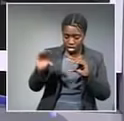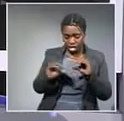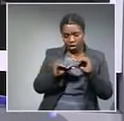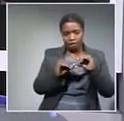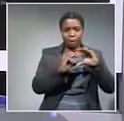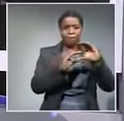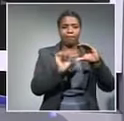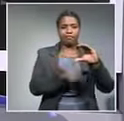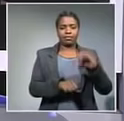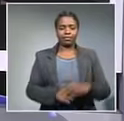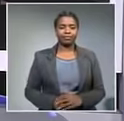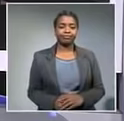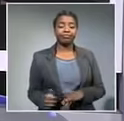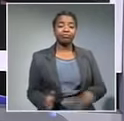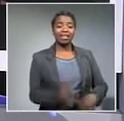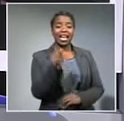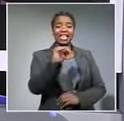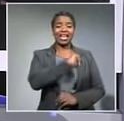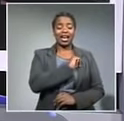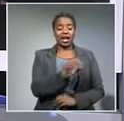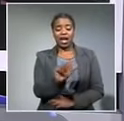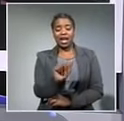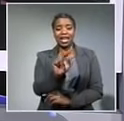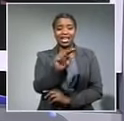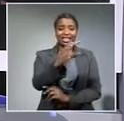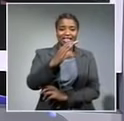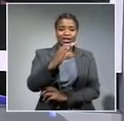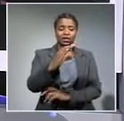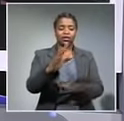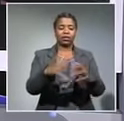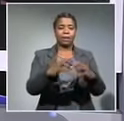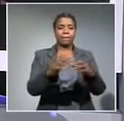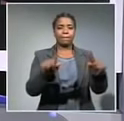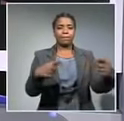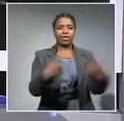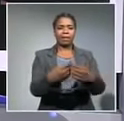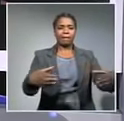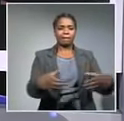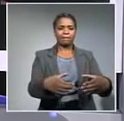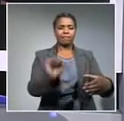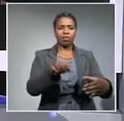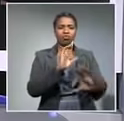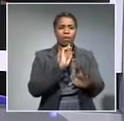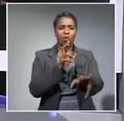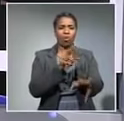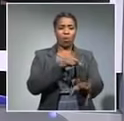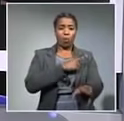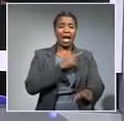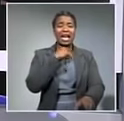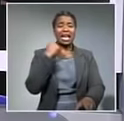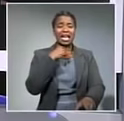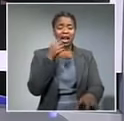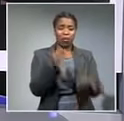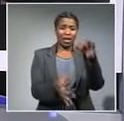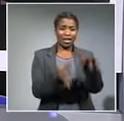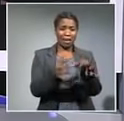the ANC in Kwazulu Natal has appointed a task team to act on the Morani Commission report now the commission set up